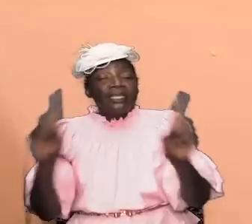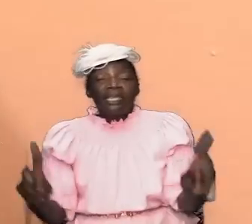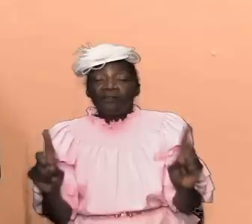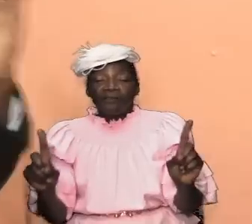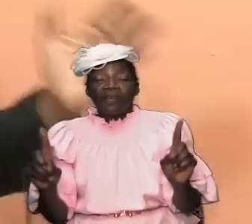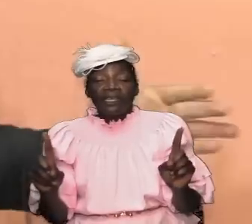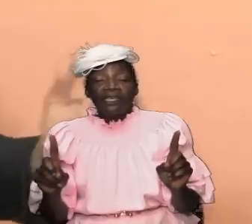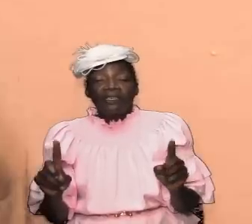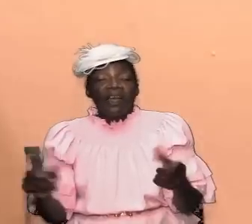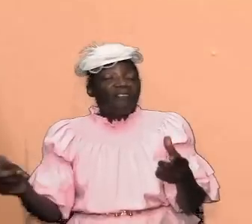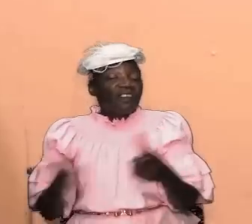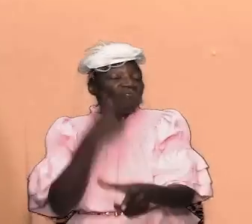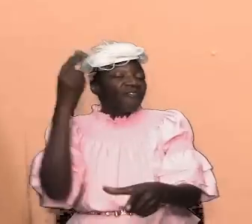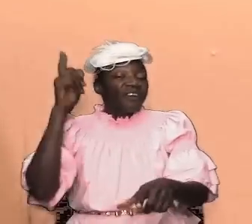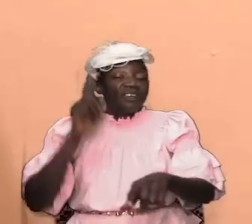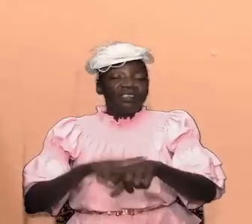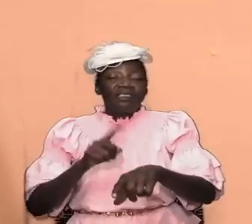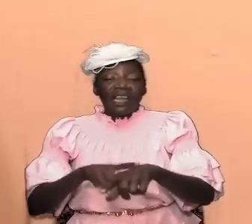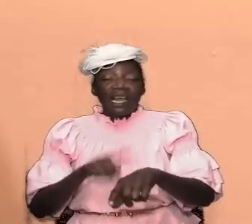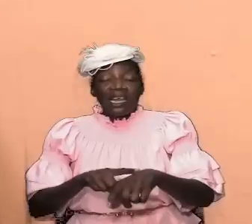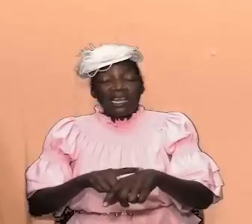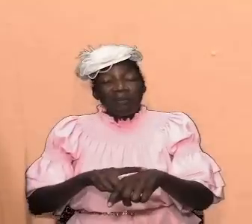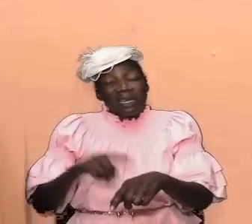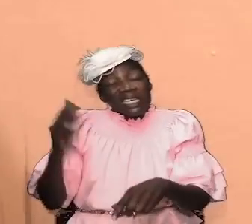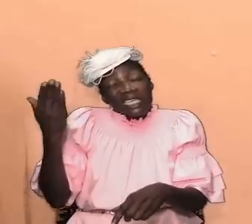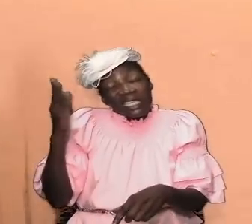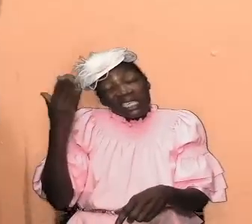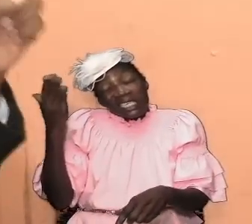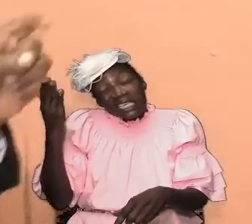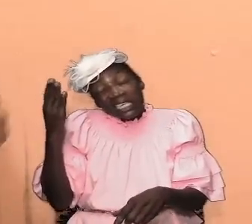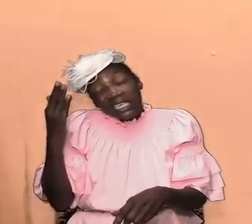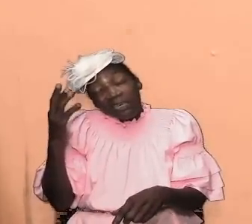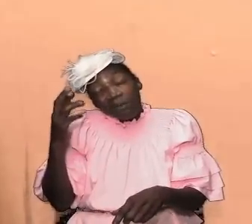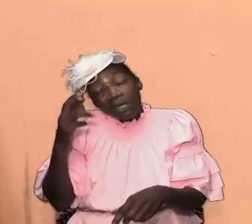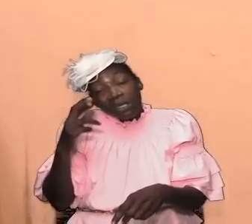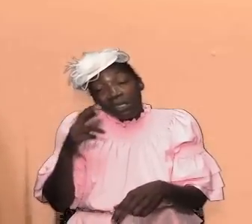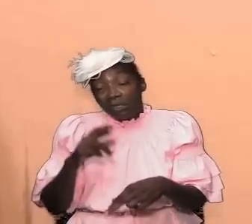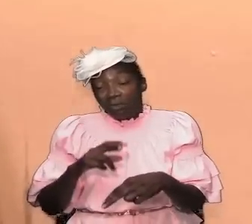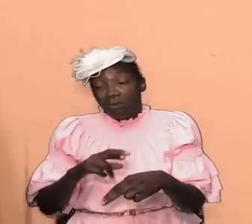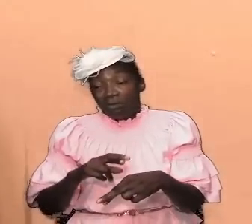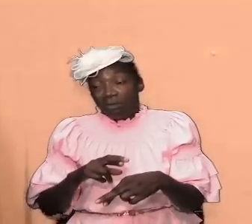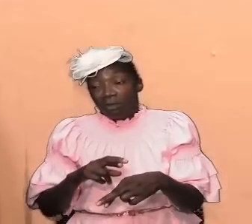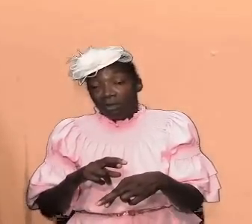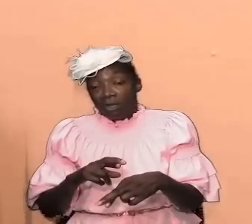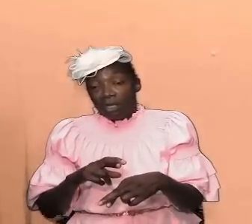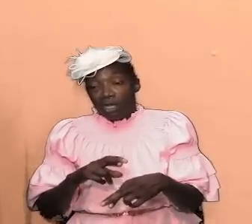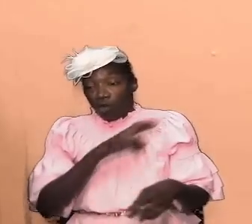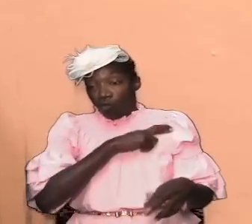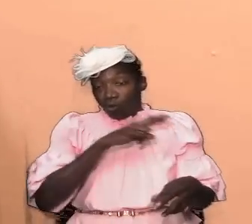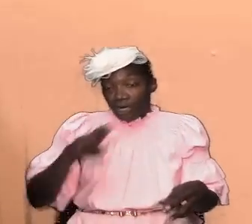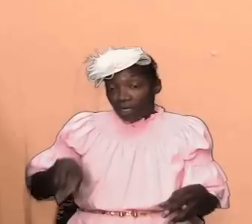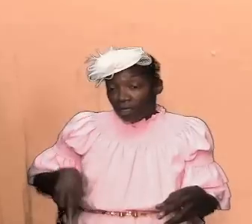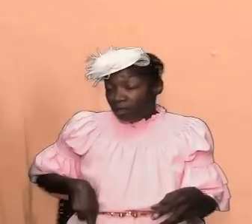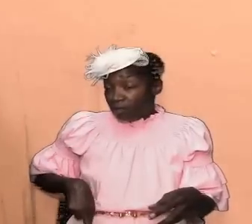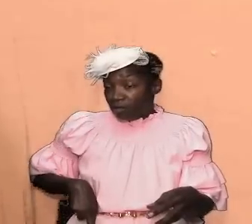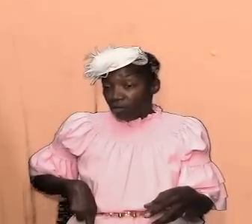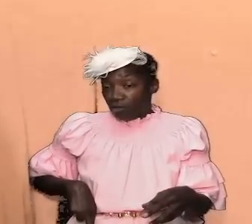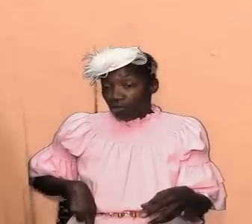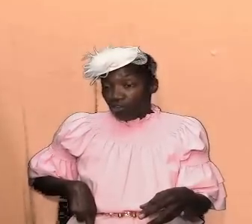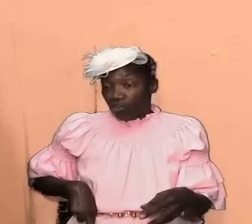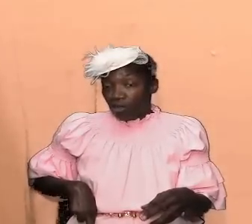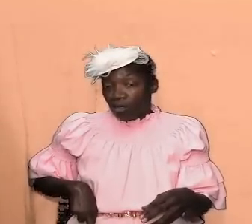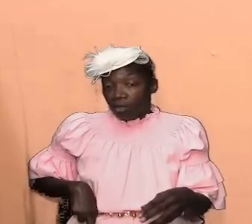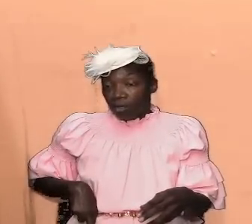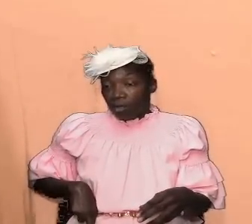for the first time it seems in religious circles that uh things are such